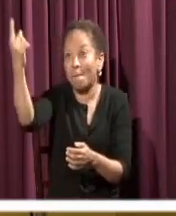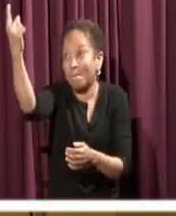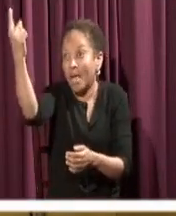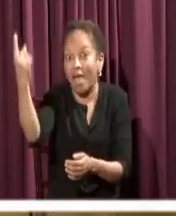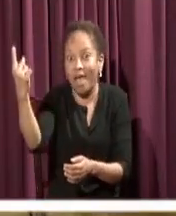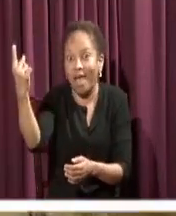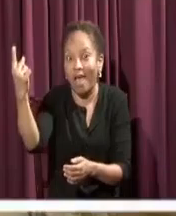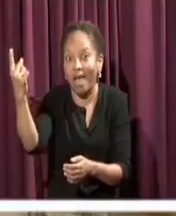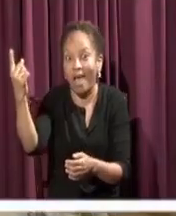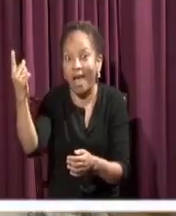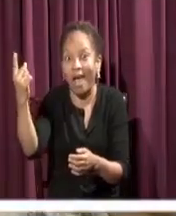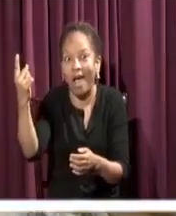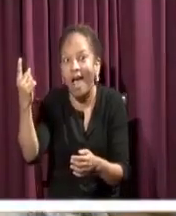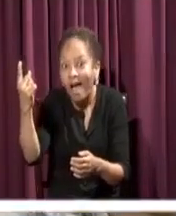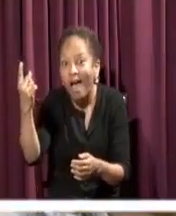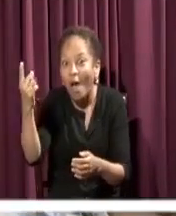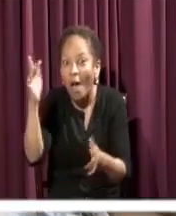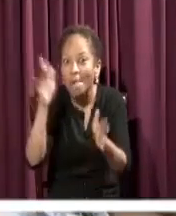I am.